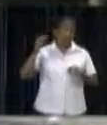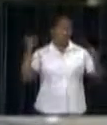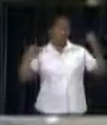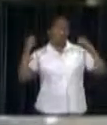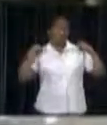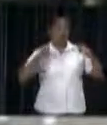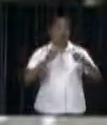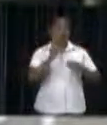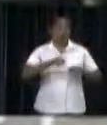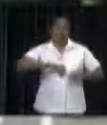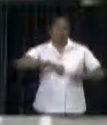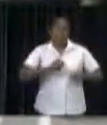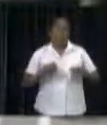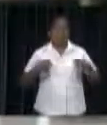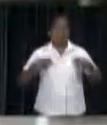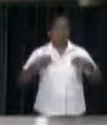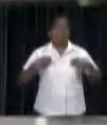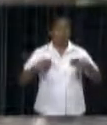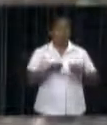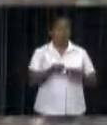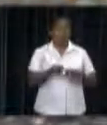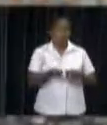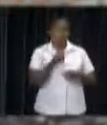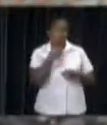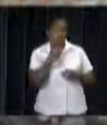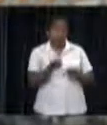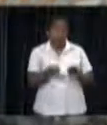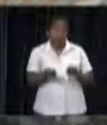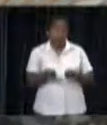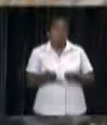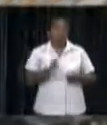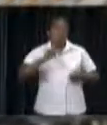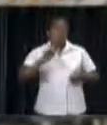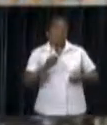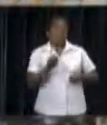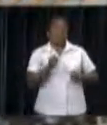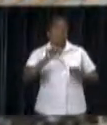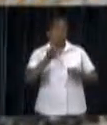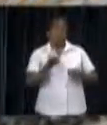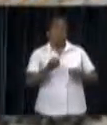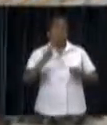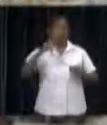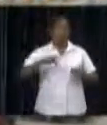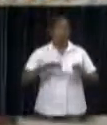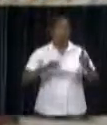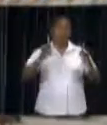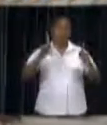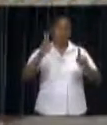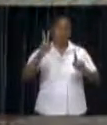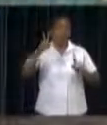Christopher Kerstin came with two missionaries to Surinamma. The clergymen had to tend for themselves,